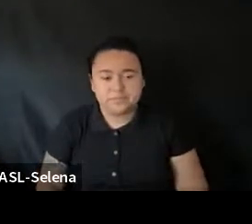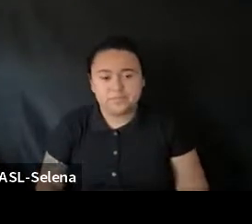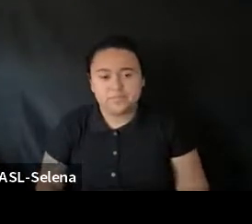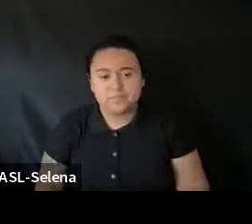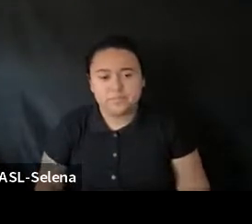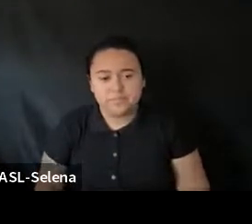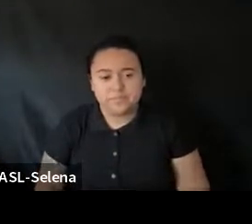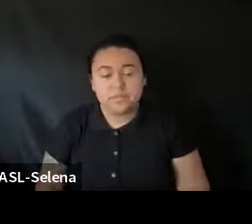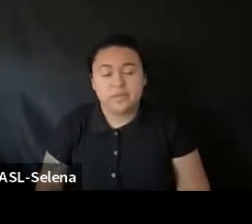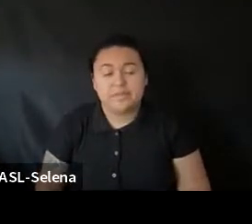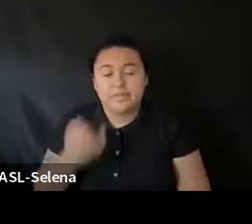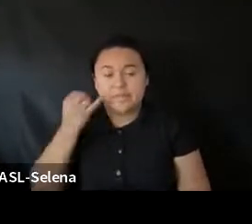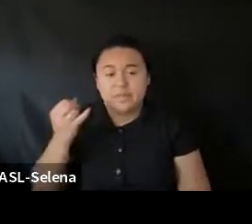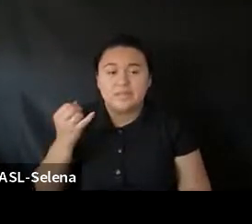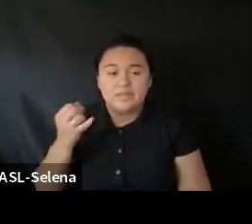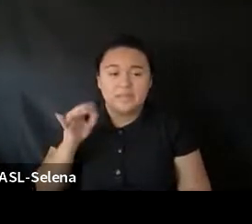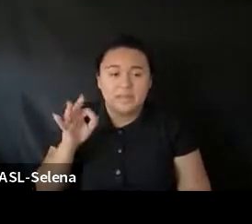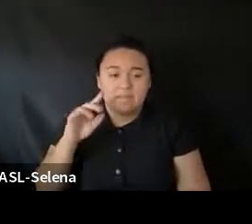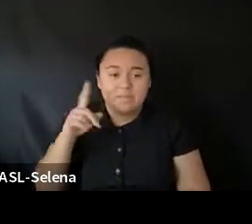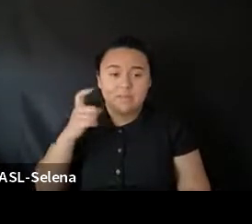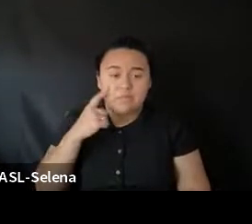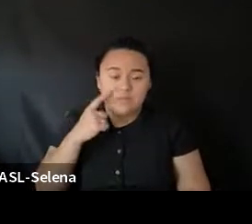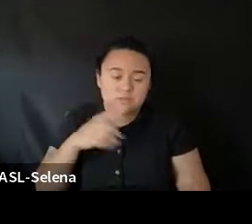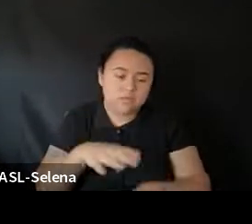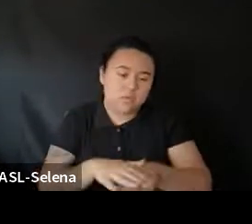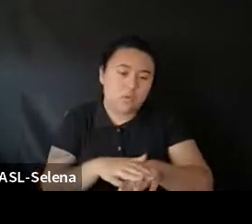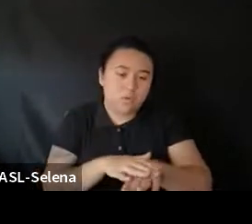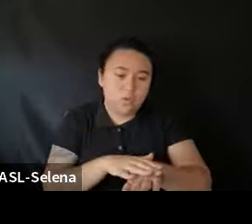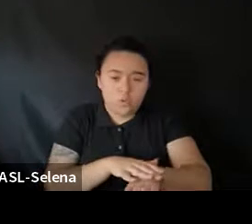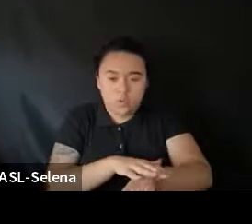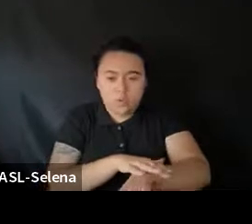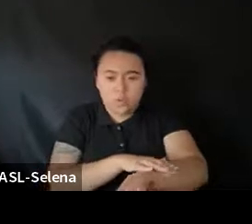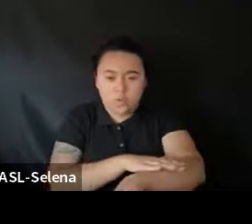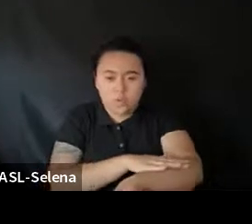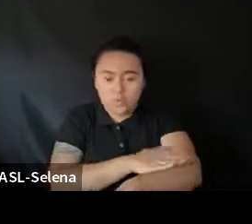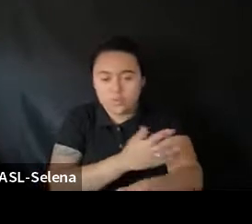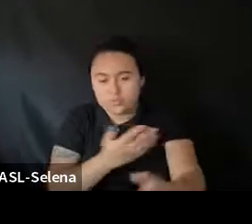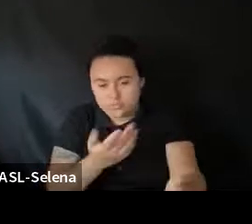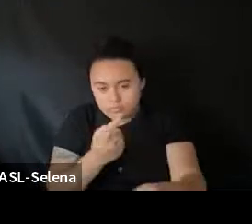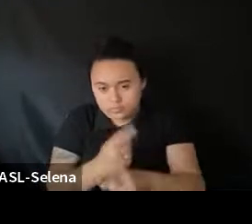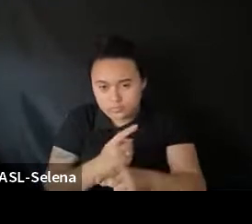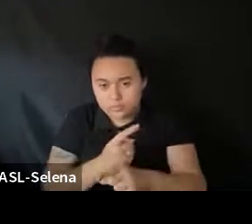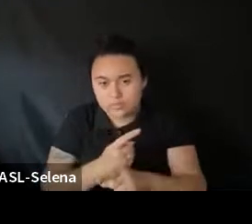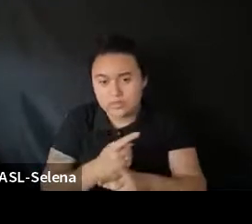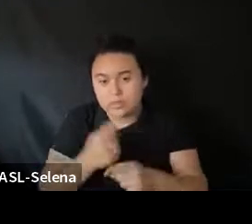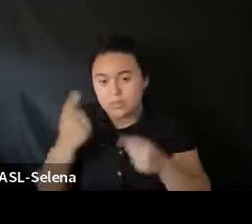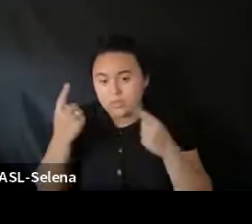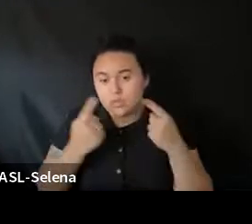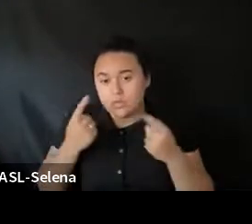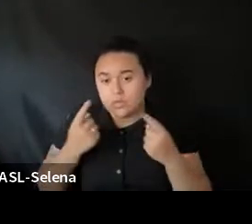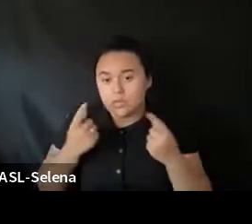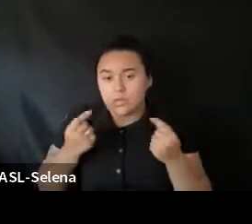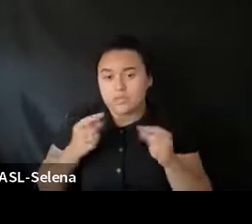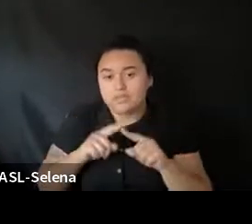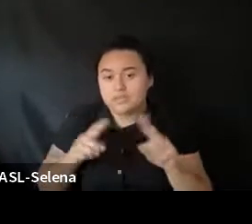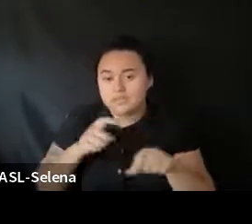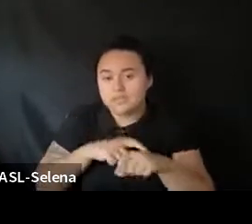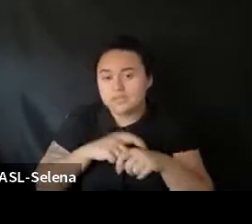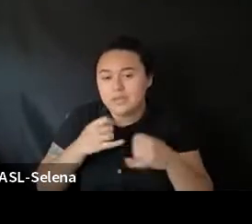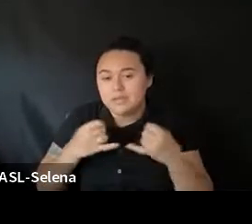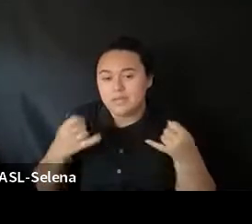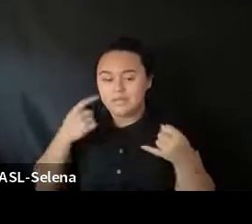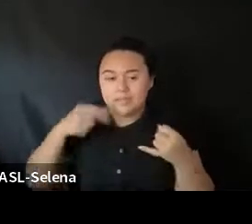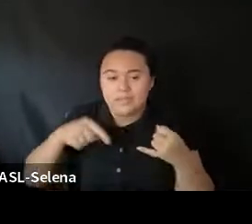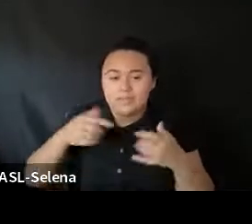government can also be slow, right? So I was actually wondering what different timelines for this